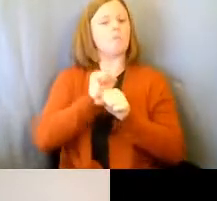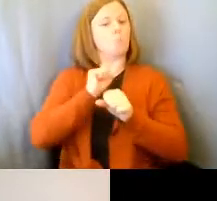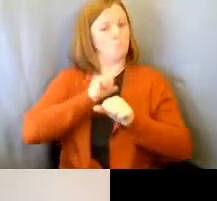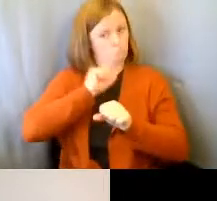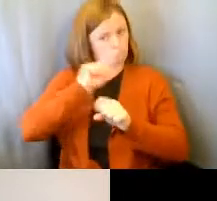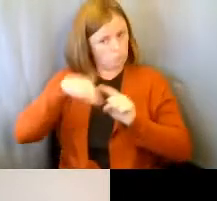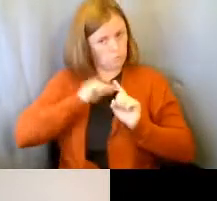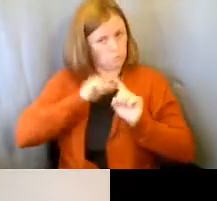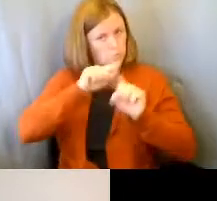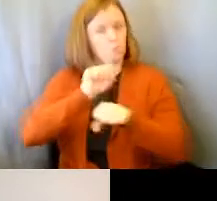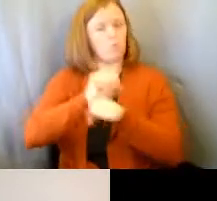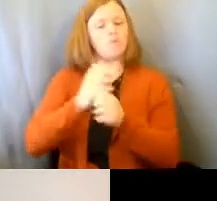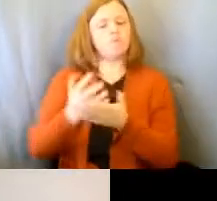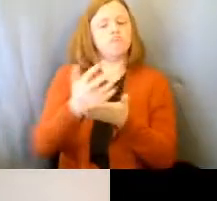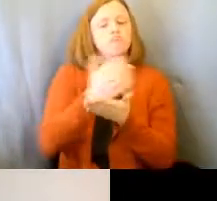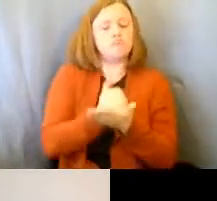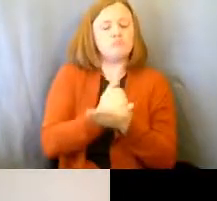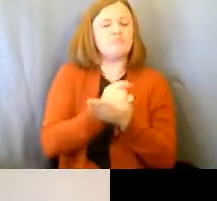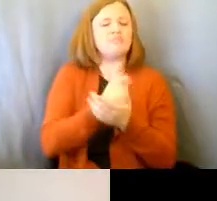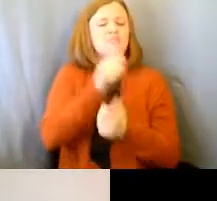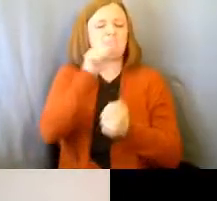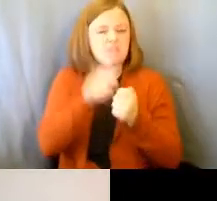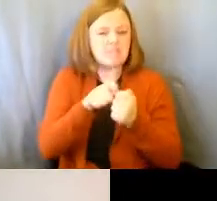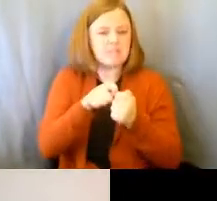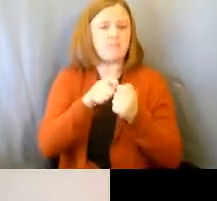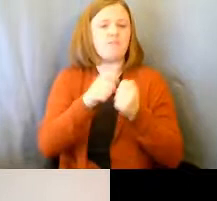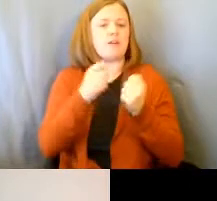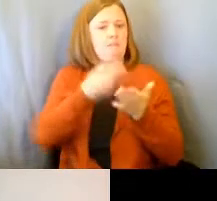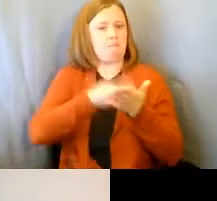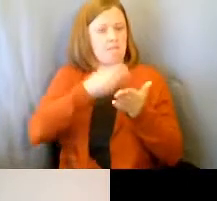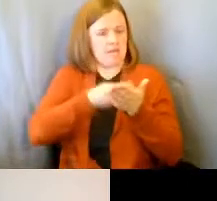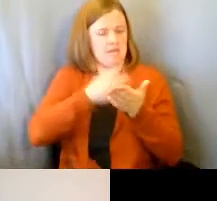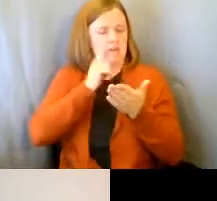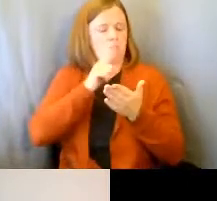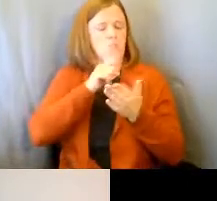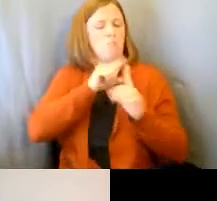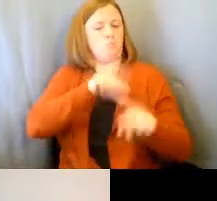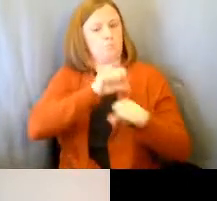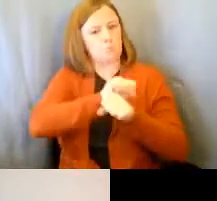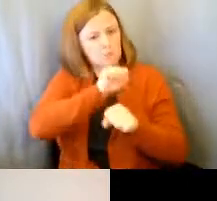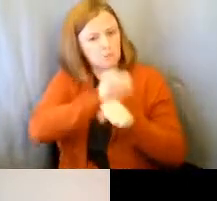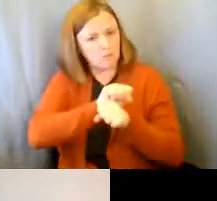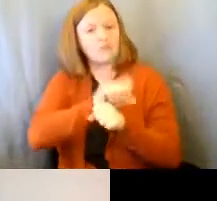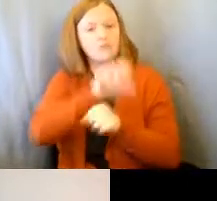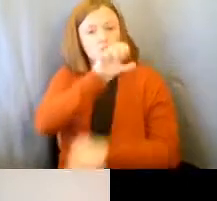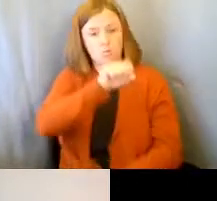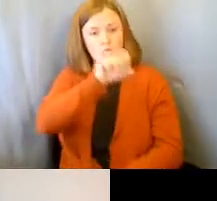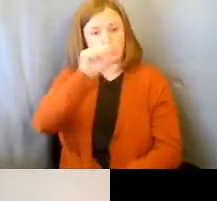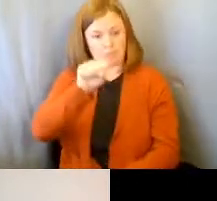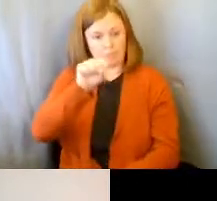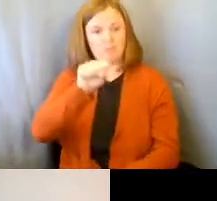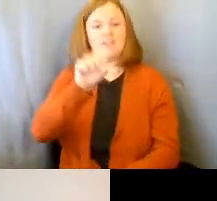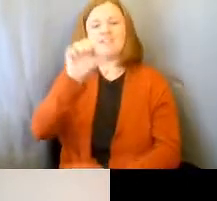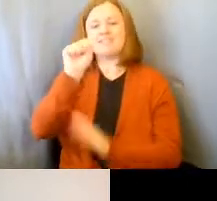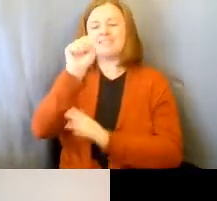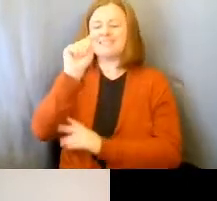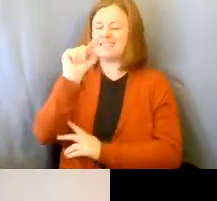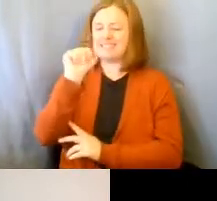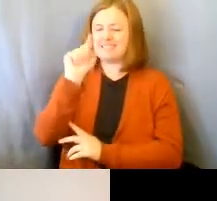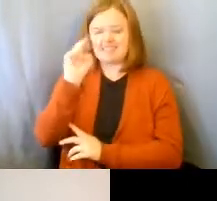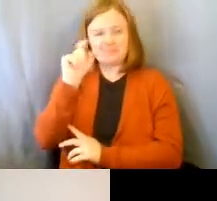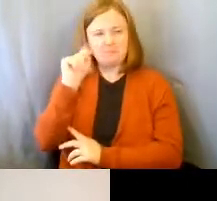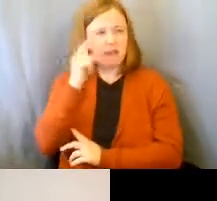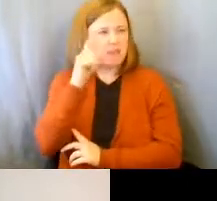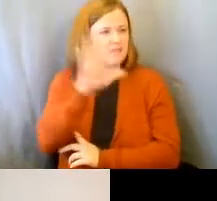once we earn so many quarters of employment, and you all get your Social Security statements, I think you